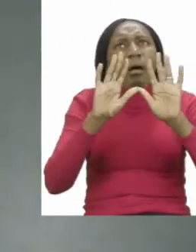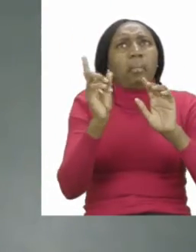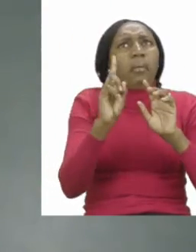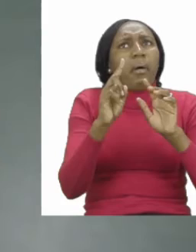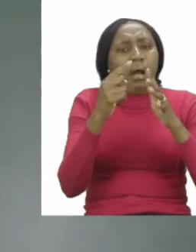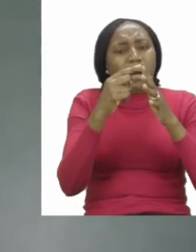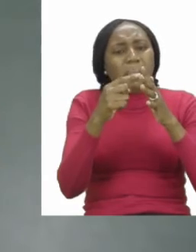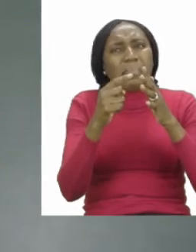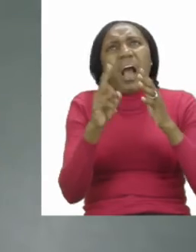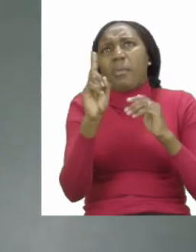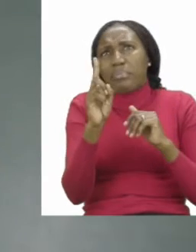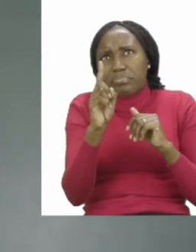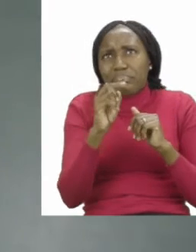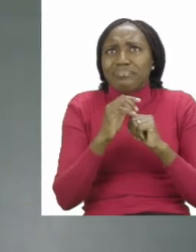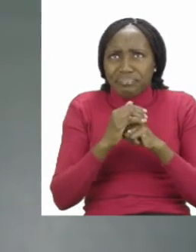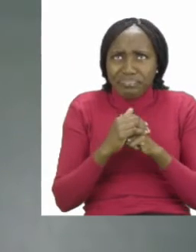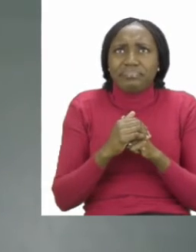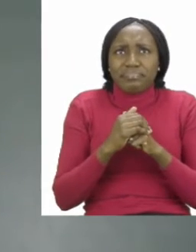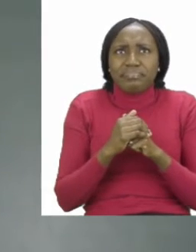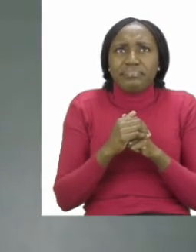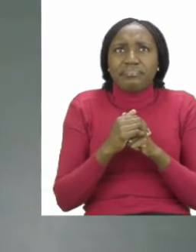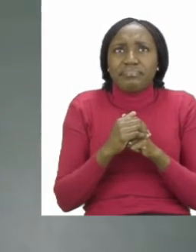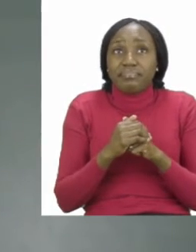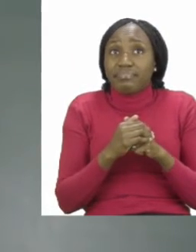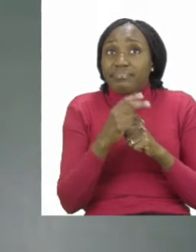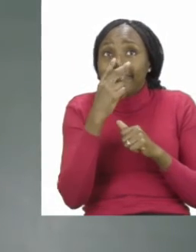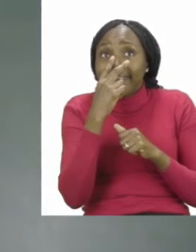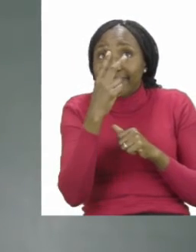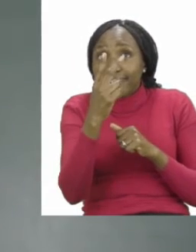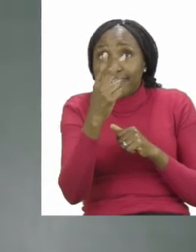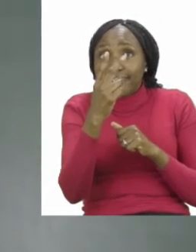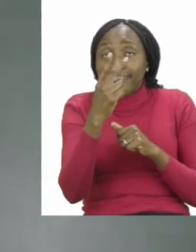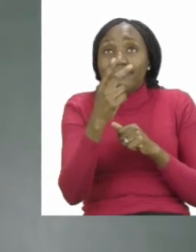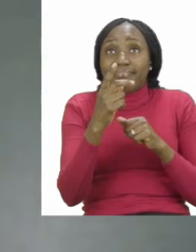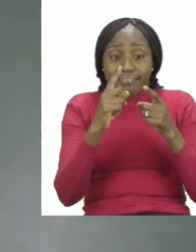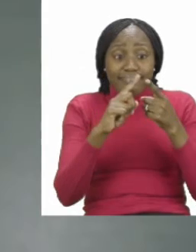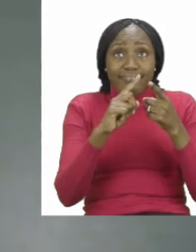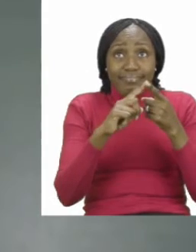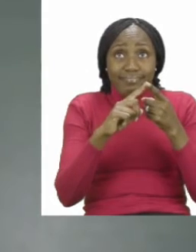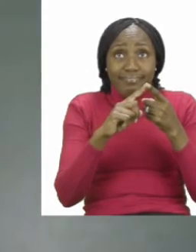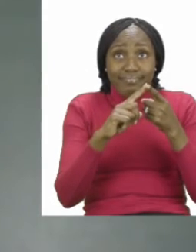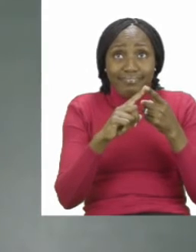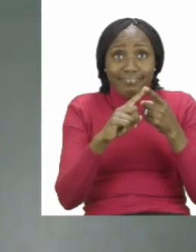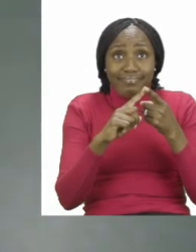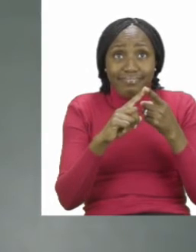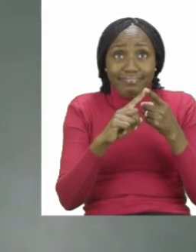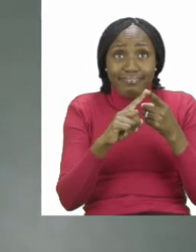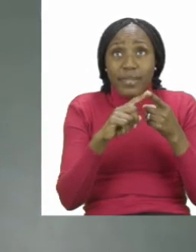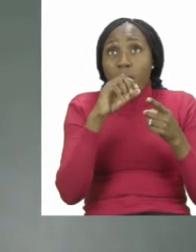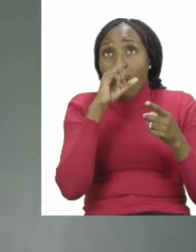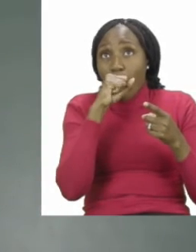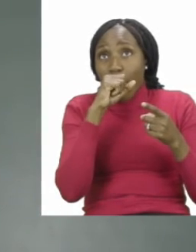you color your giraffe. You will see in this picture you have nice and orange